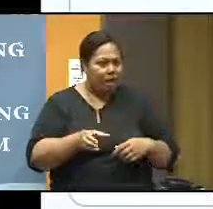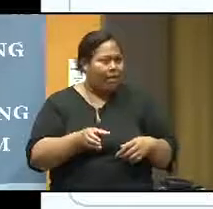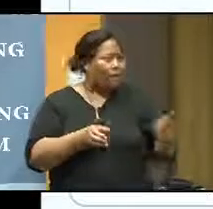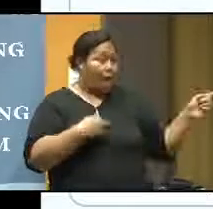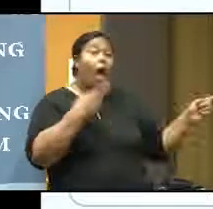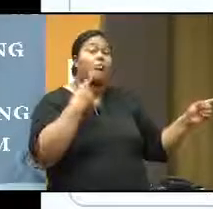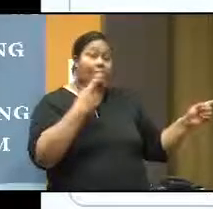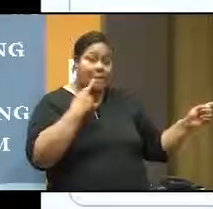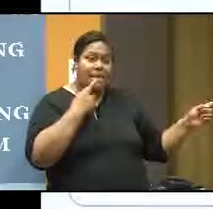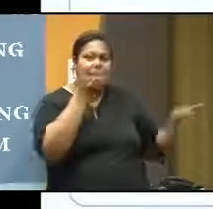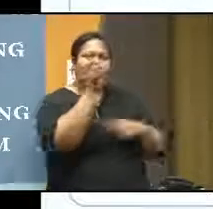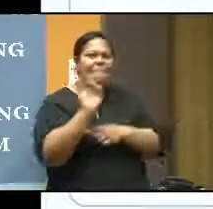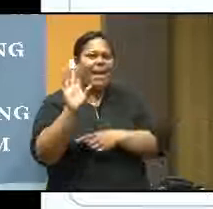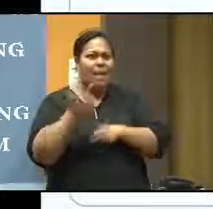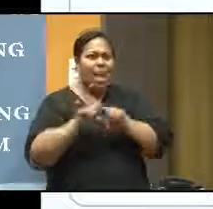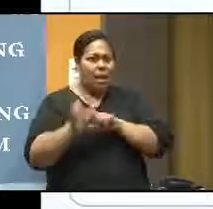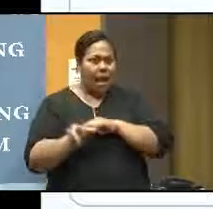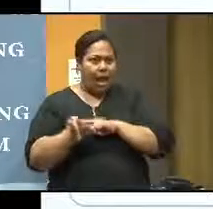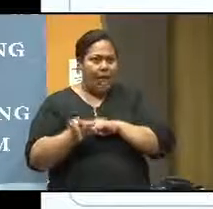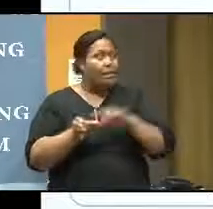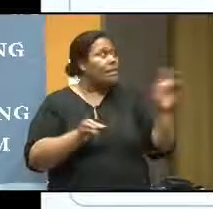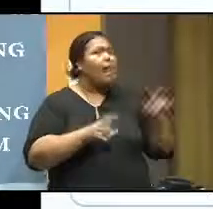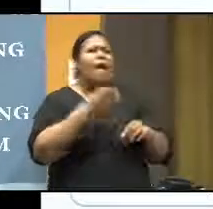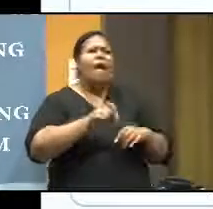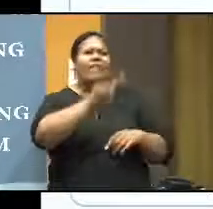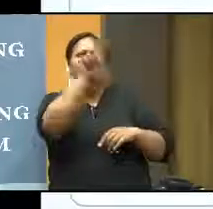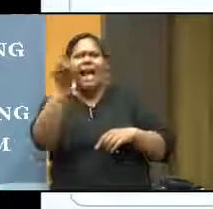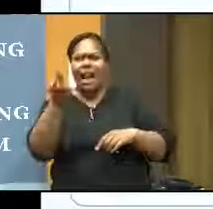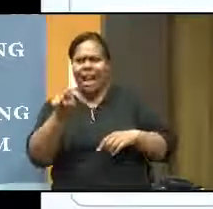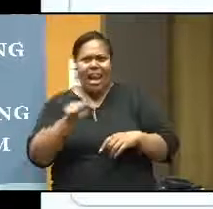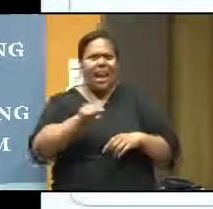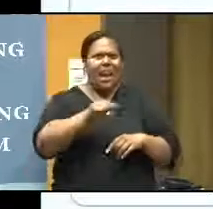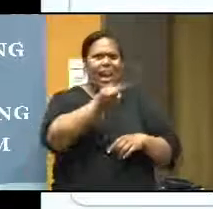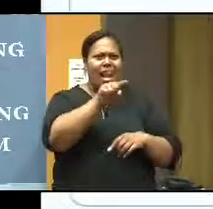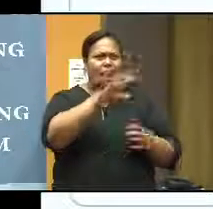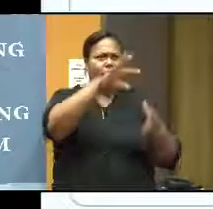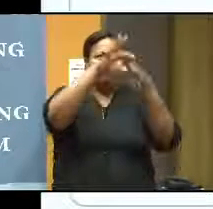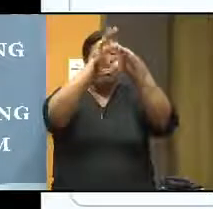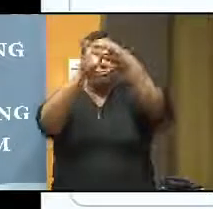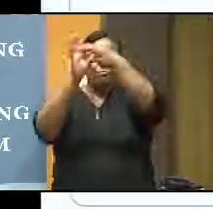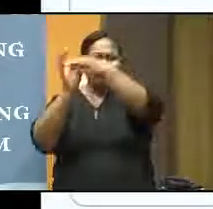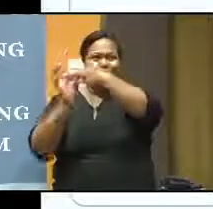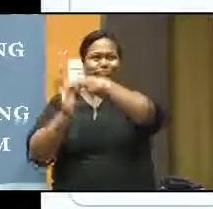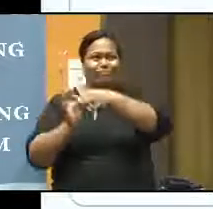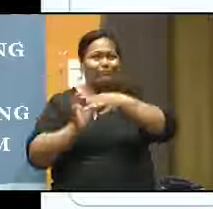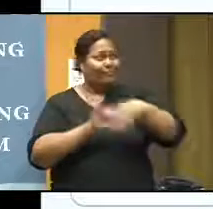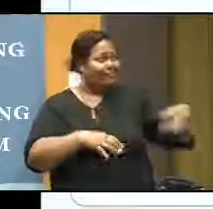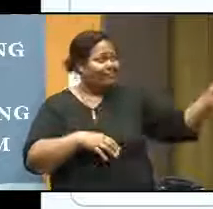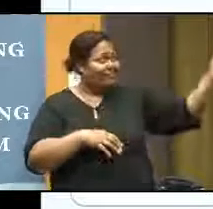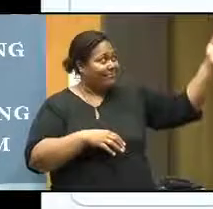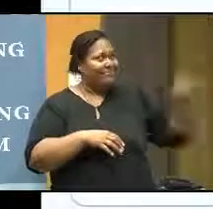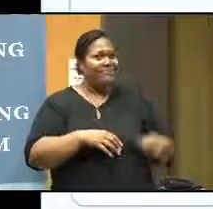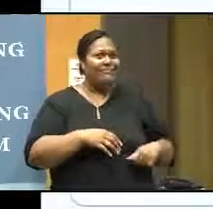the independent learners. Okay. There is a cycle. I was looking in the literature and I think there is a cycle from